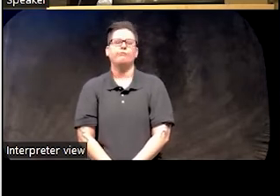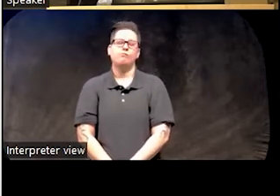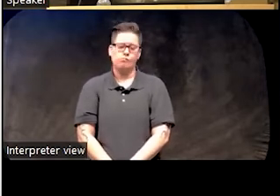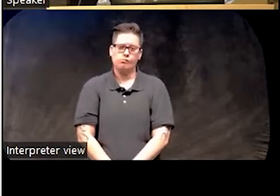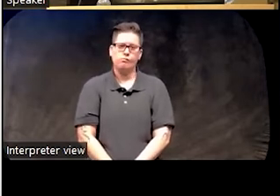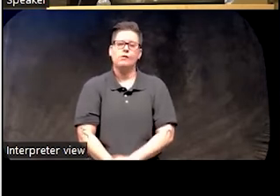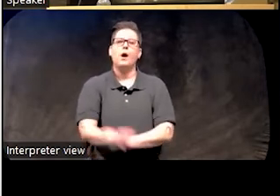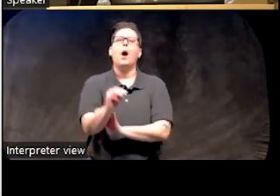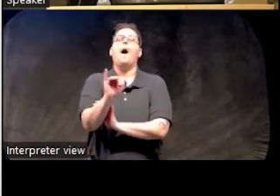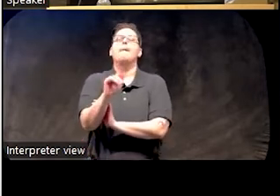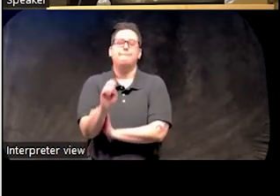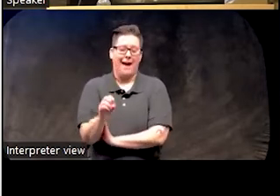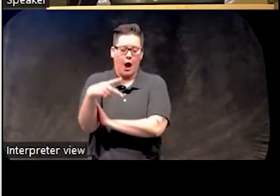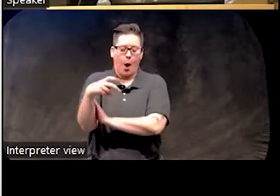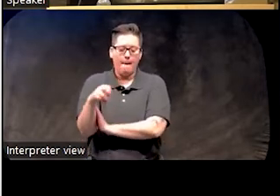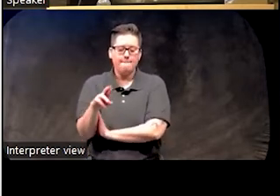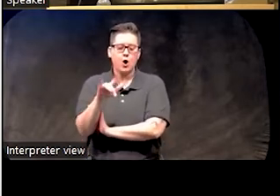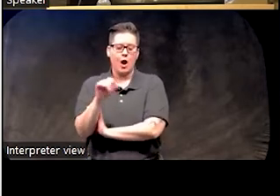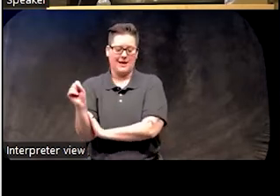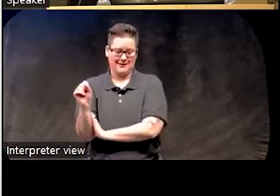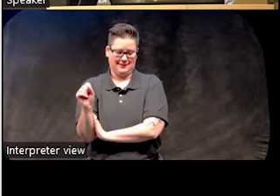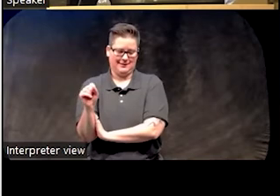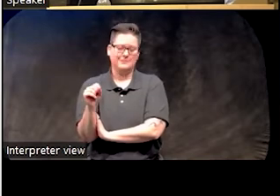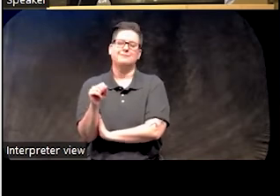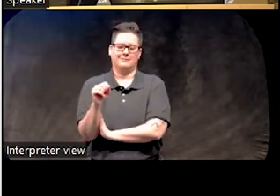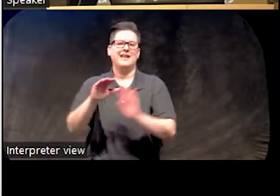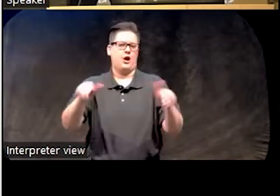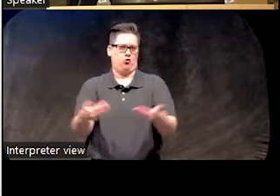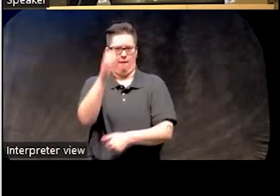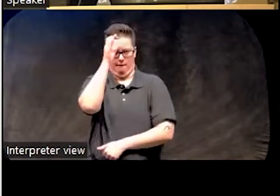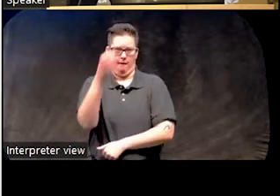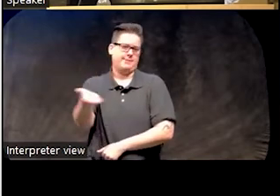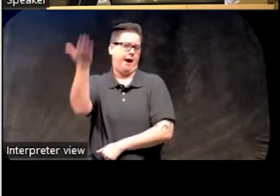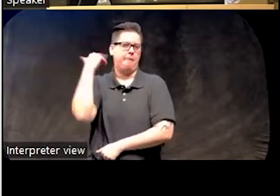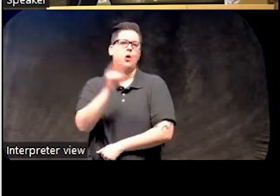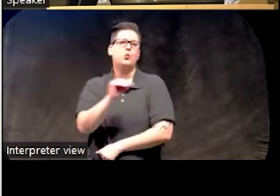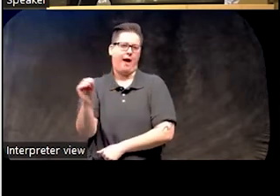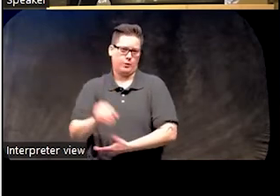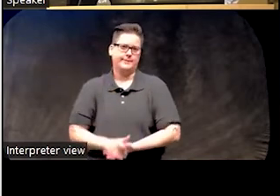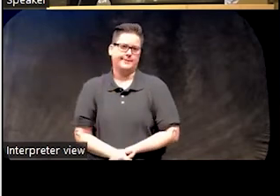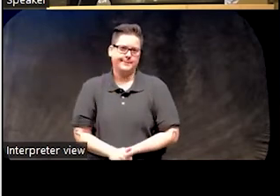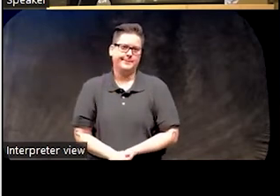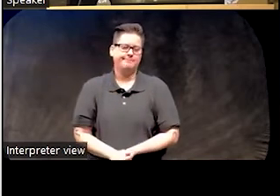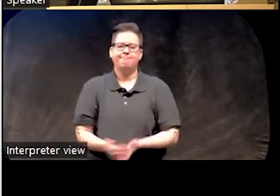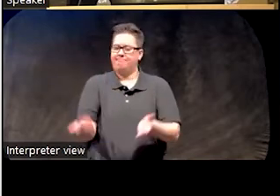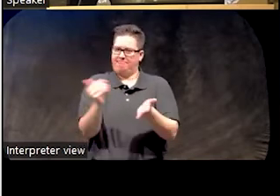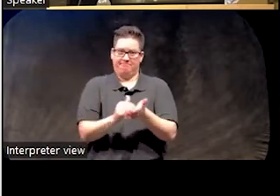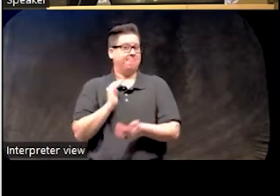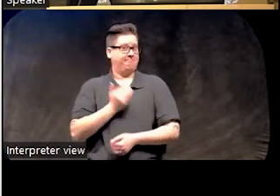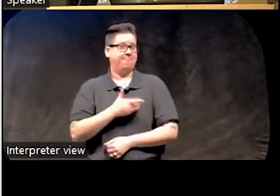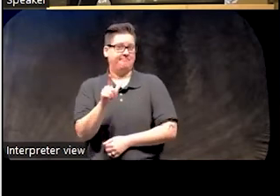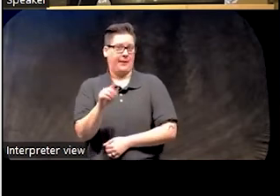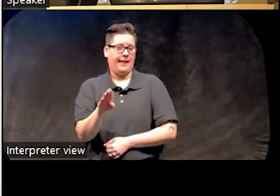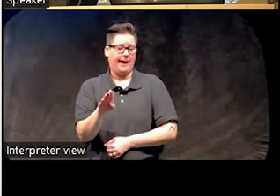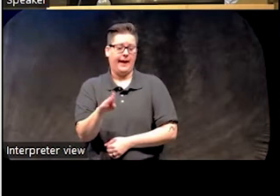So Mike Perlis introduced this idea in 2000. Again, from our lab, I